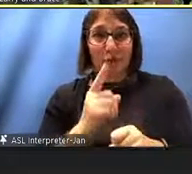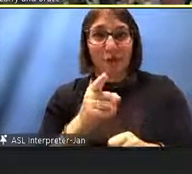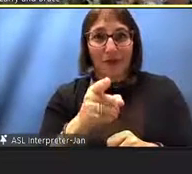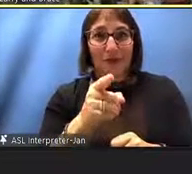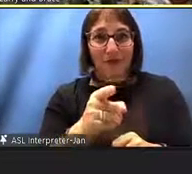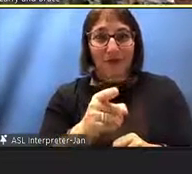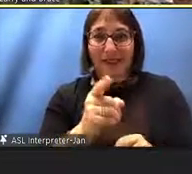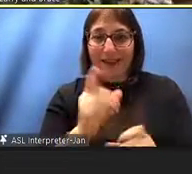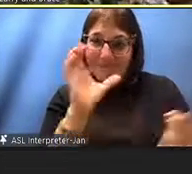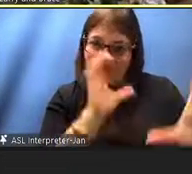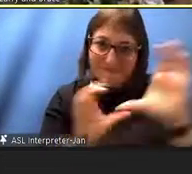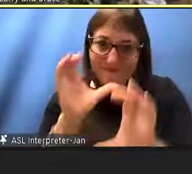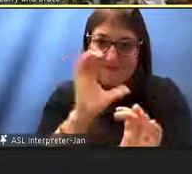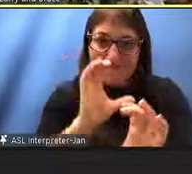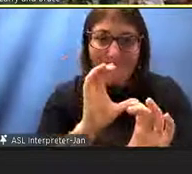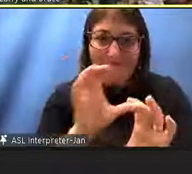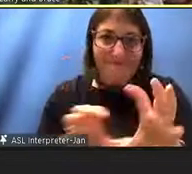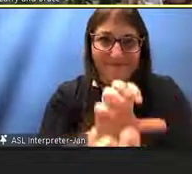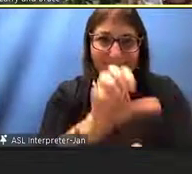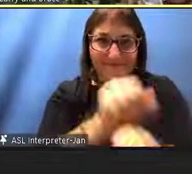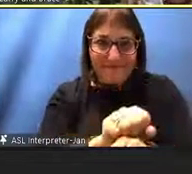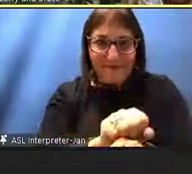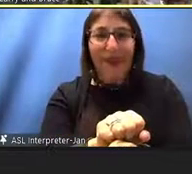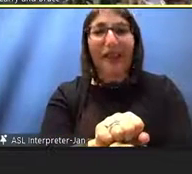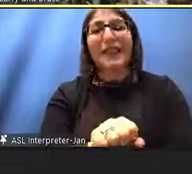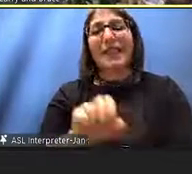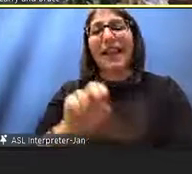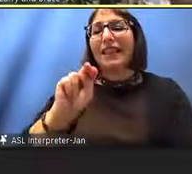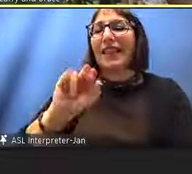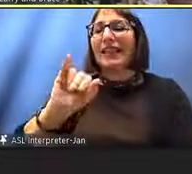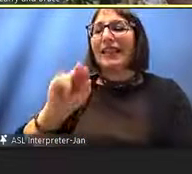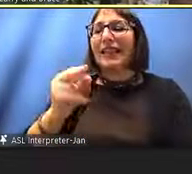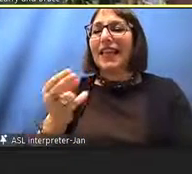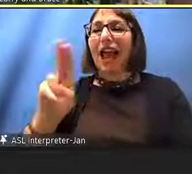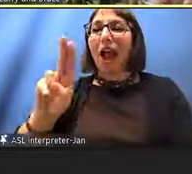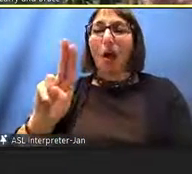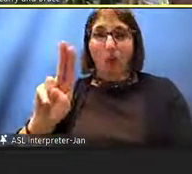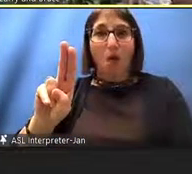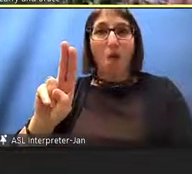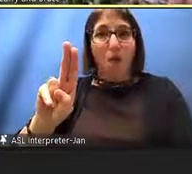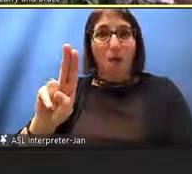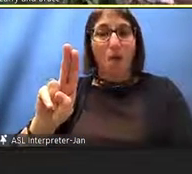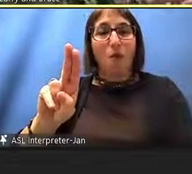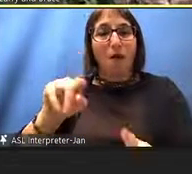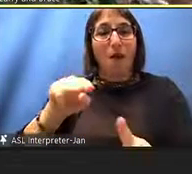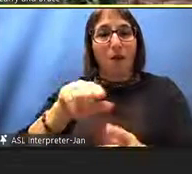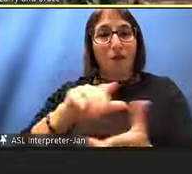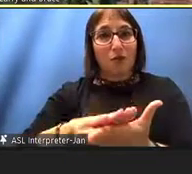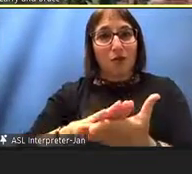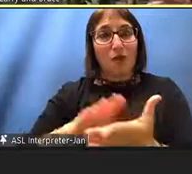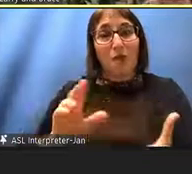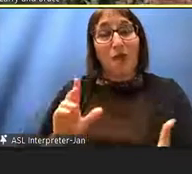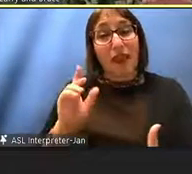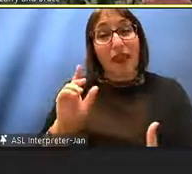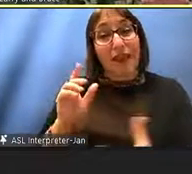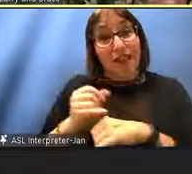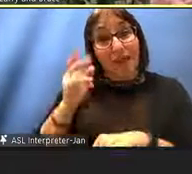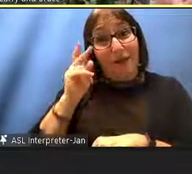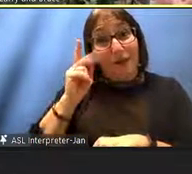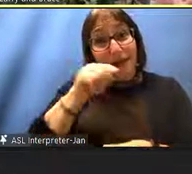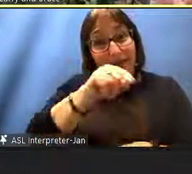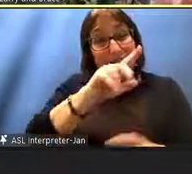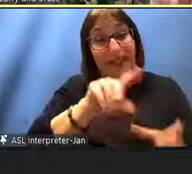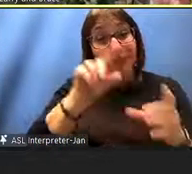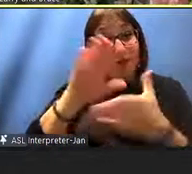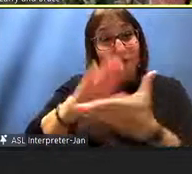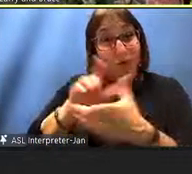site that Niihau school on the island of Kauai now is housed in. And of